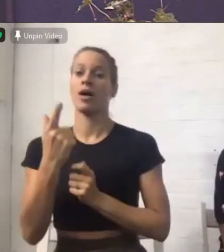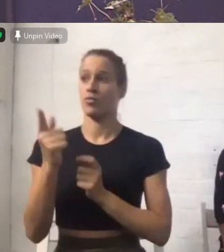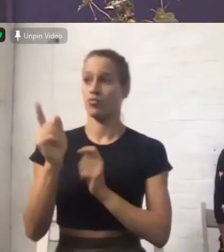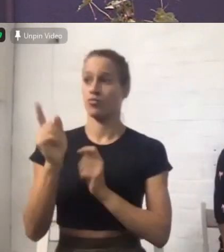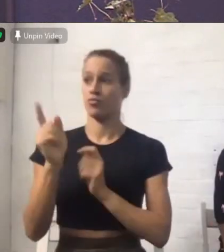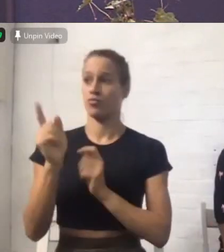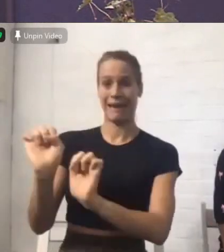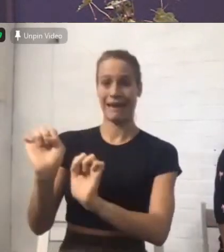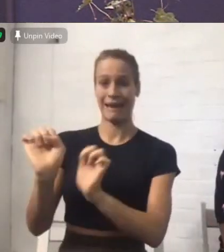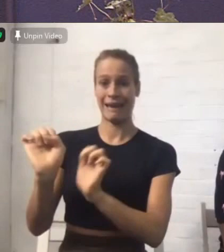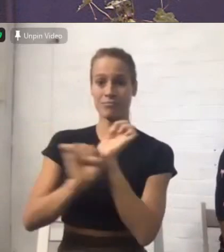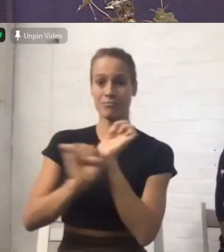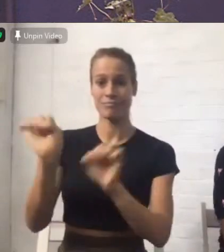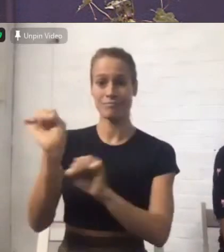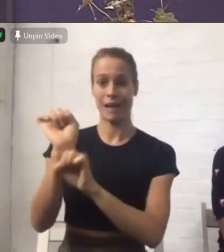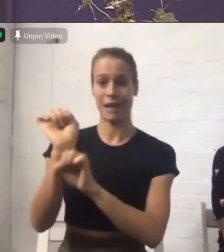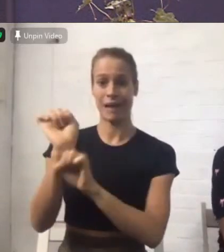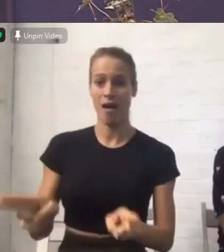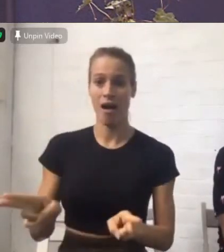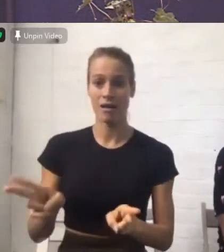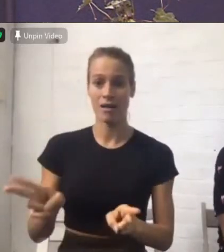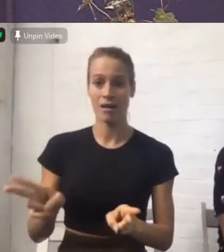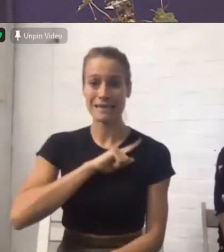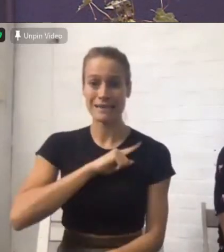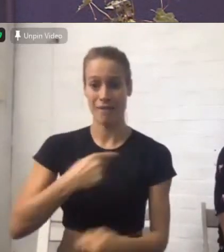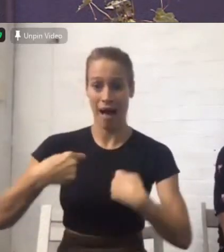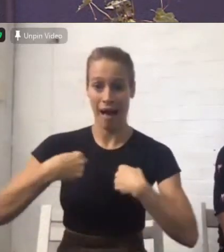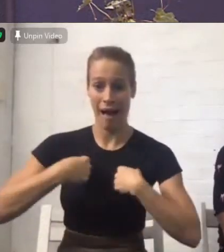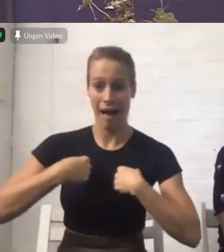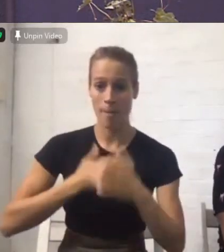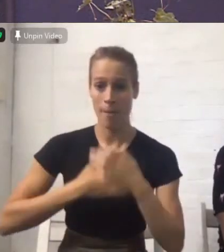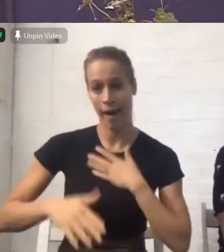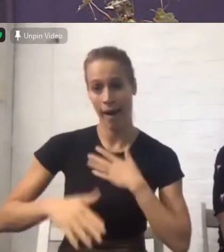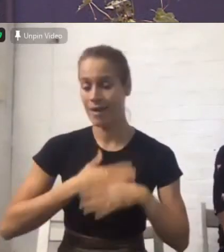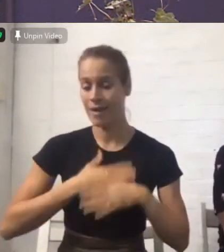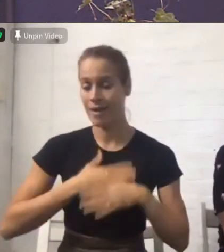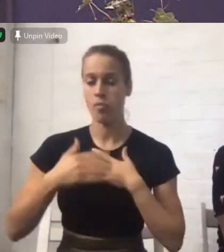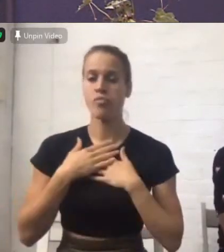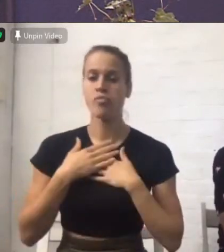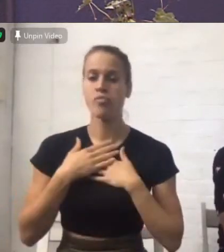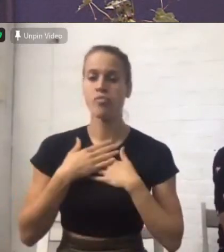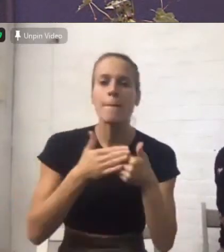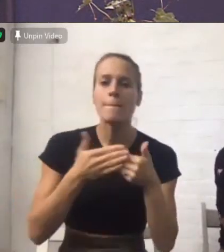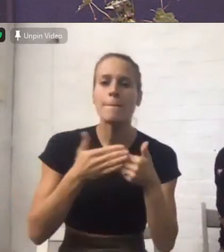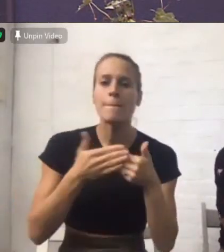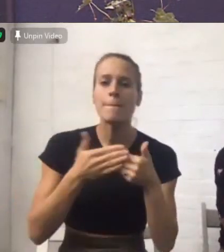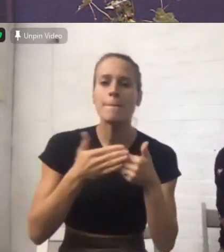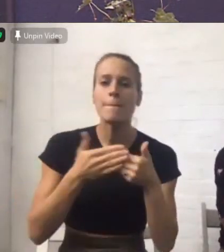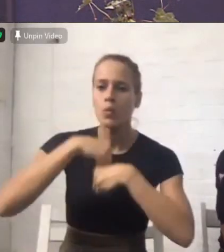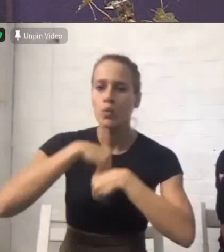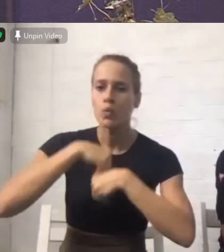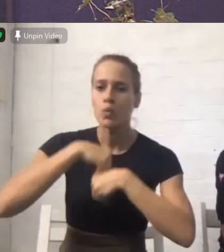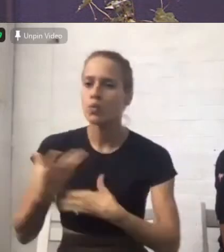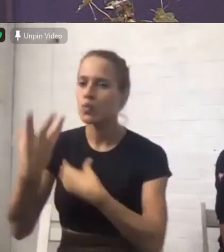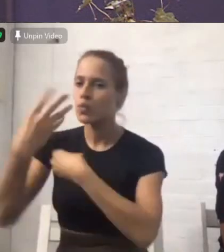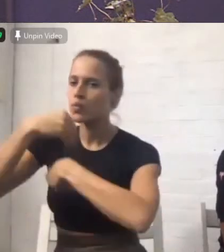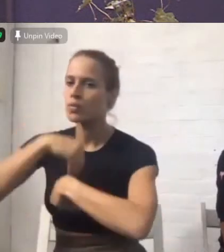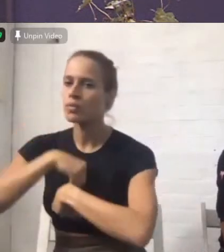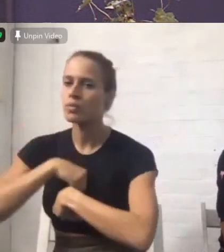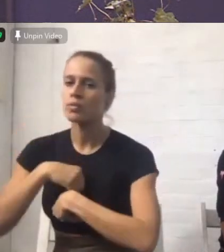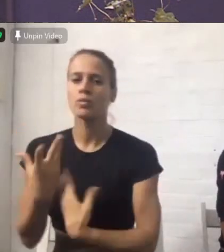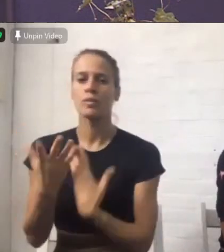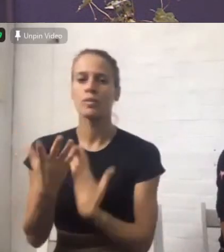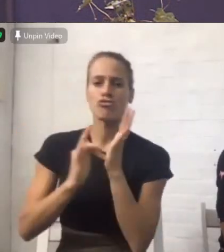the more you feed on Christ the more you drink of his spirit the more you